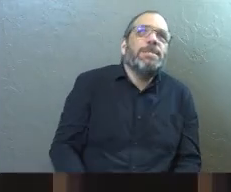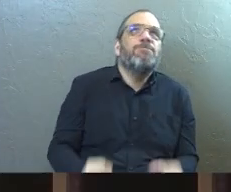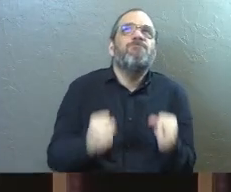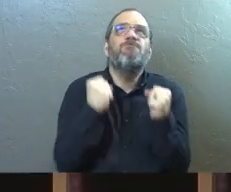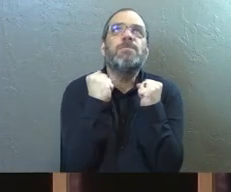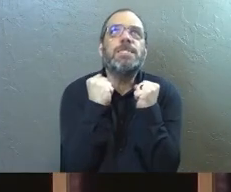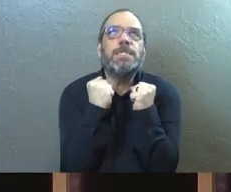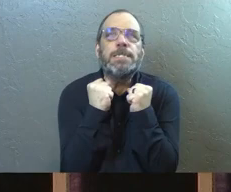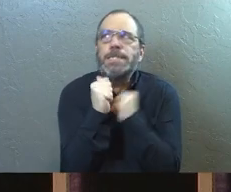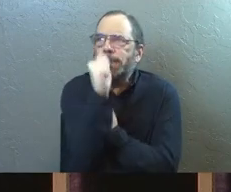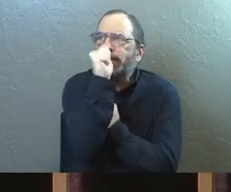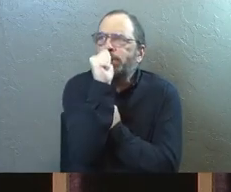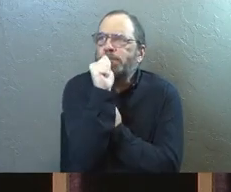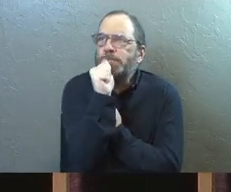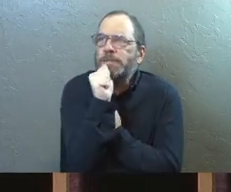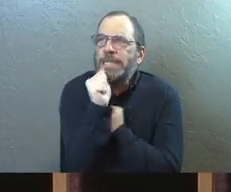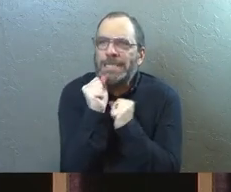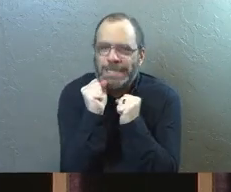More patience.